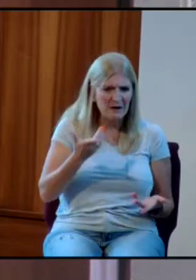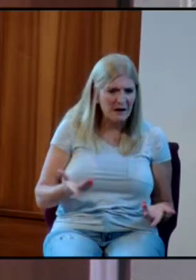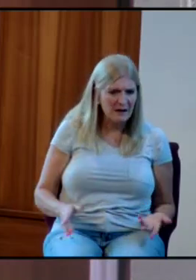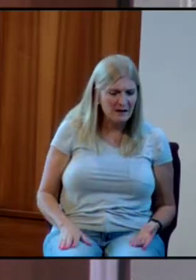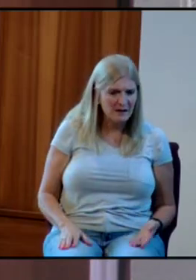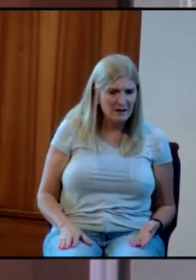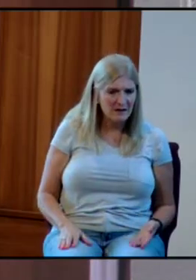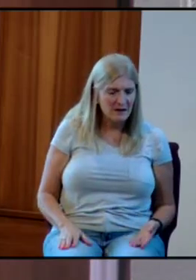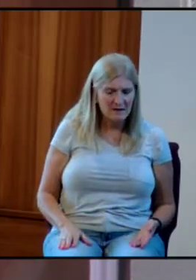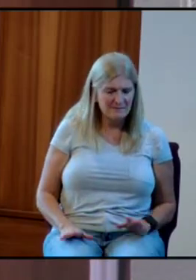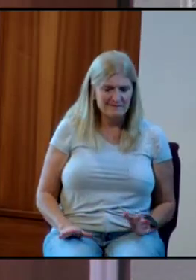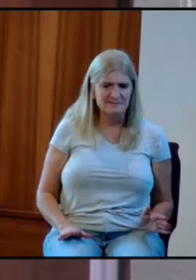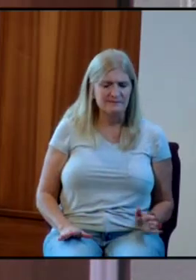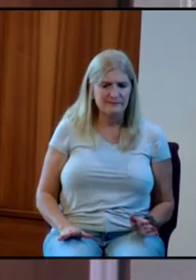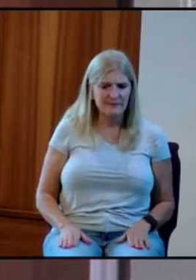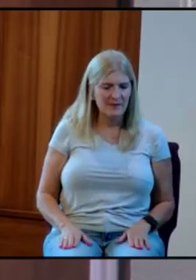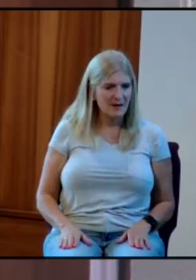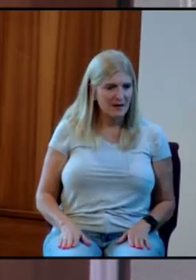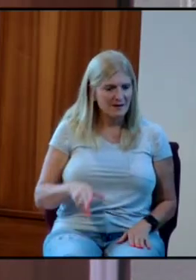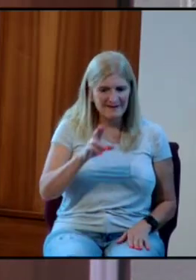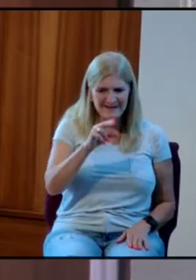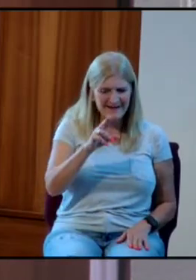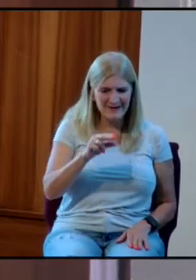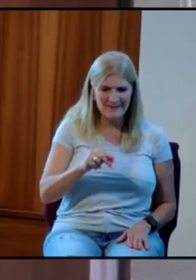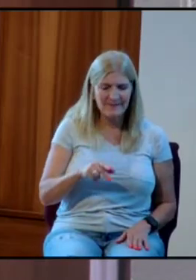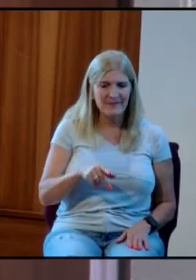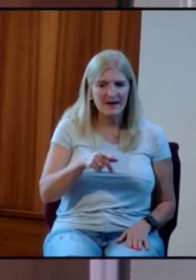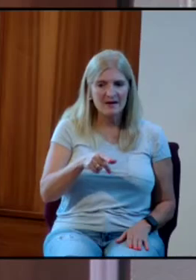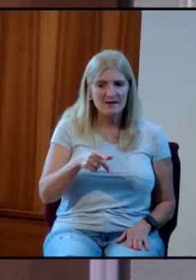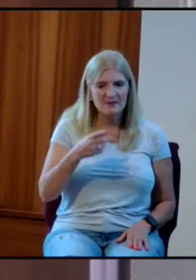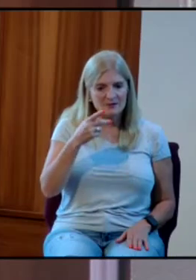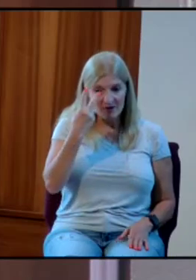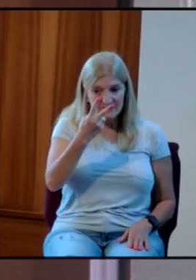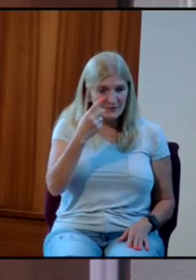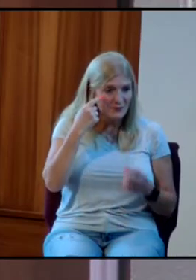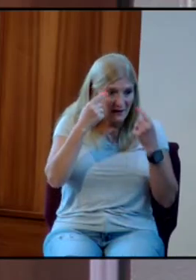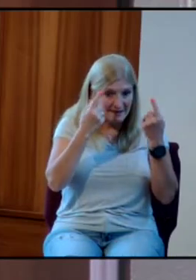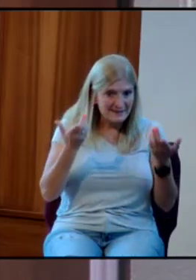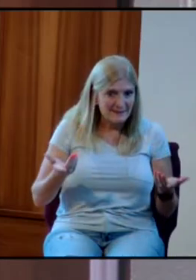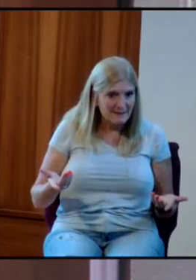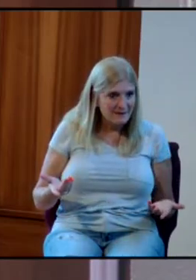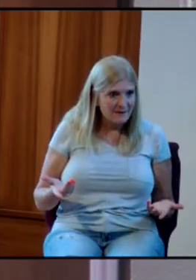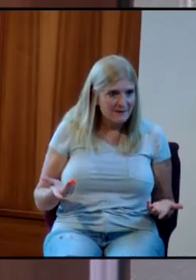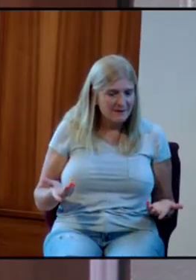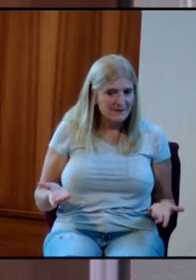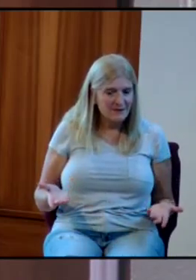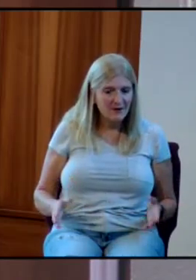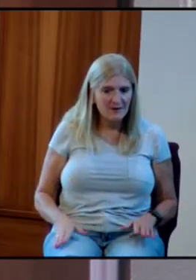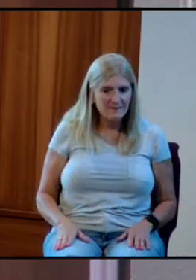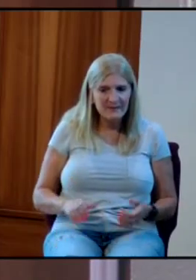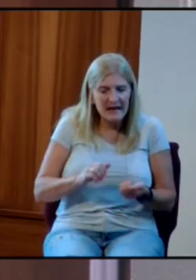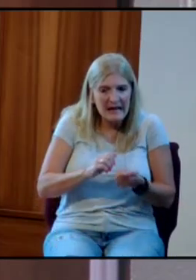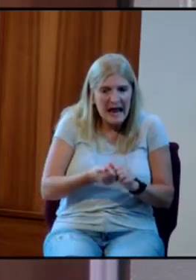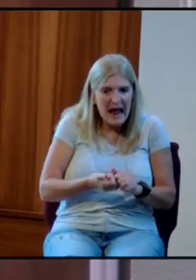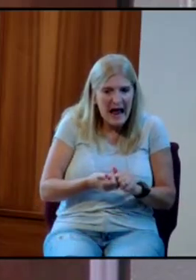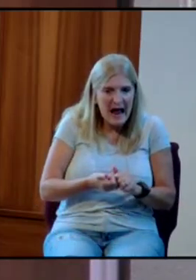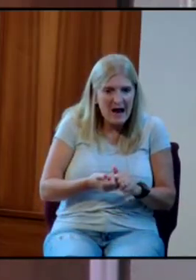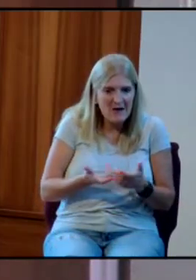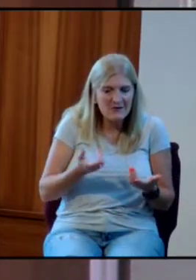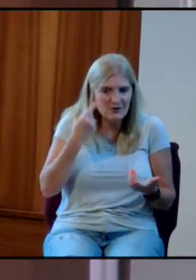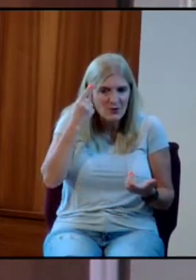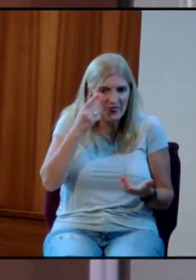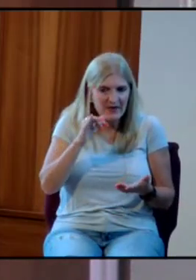Well, didn't just, according to their, you didn't evolve one, you got two. And how ironic!